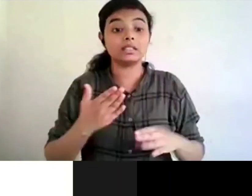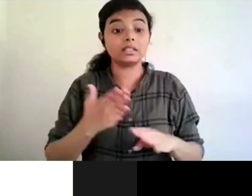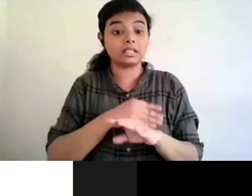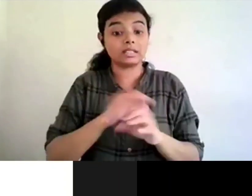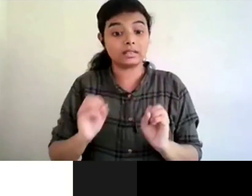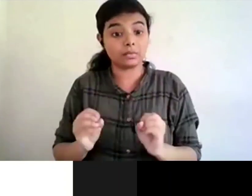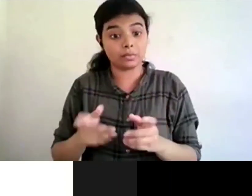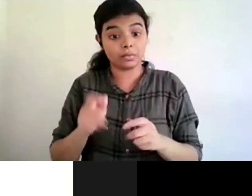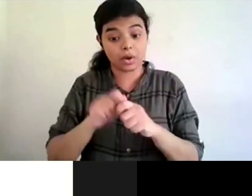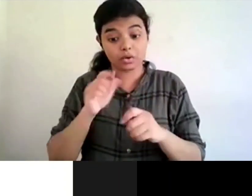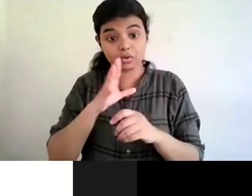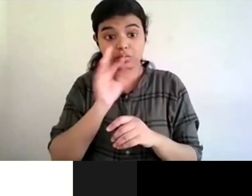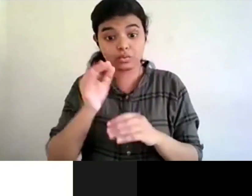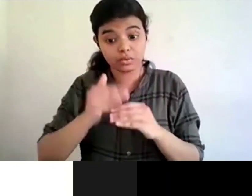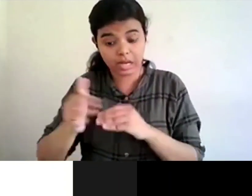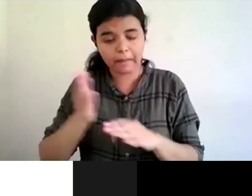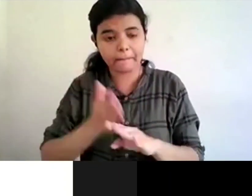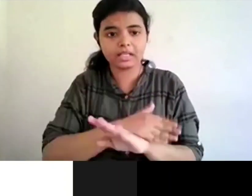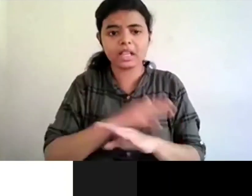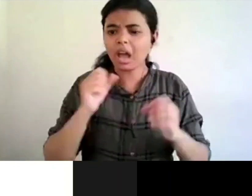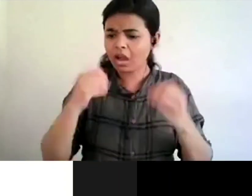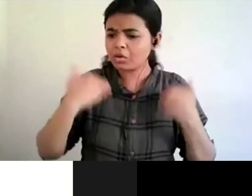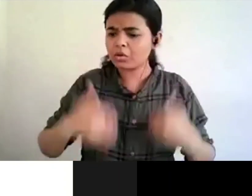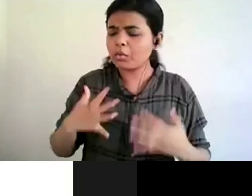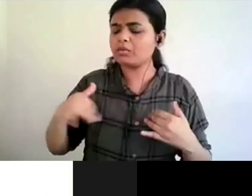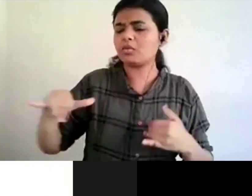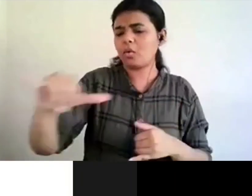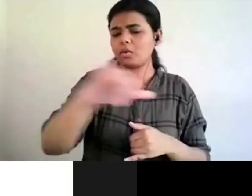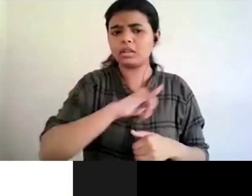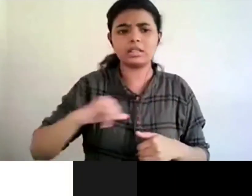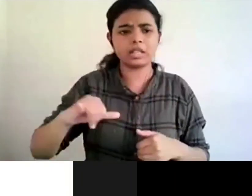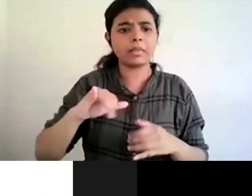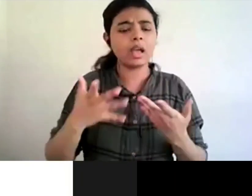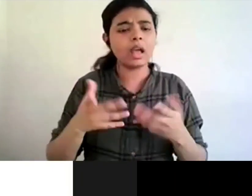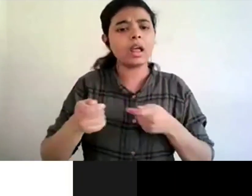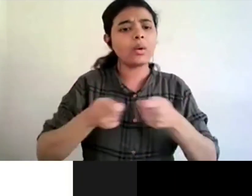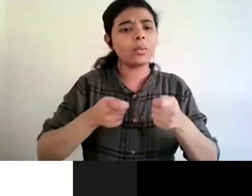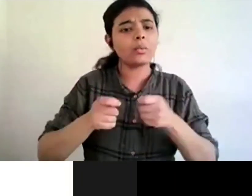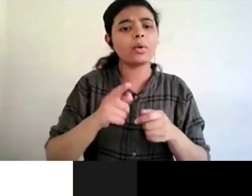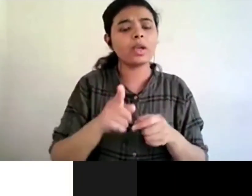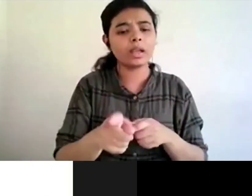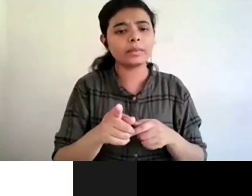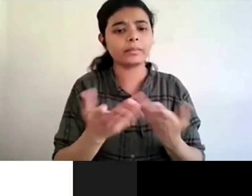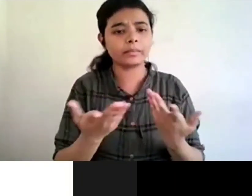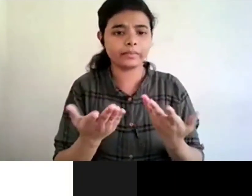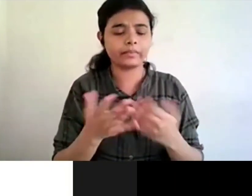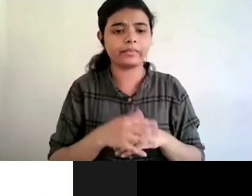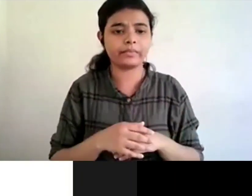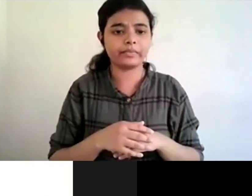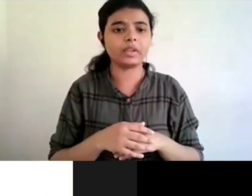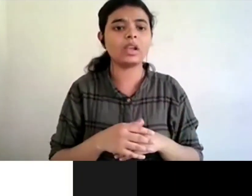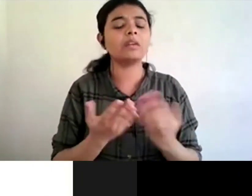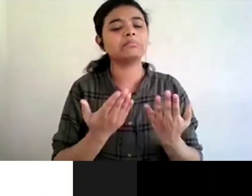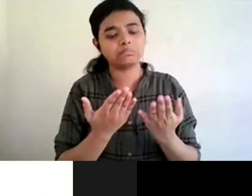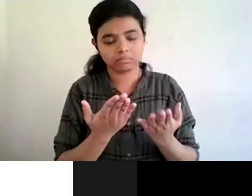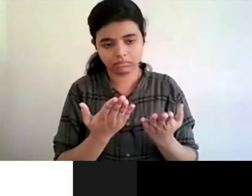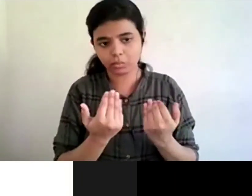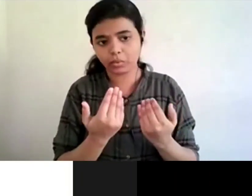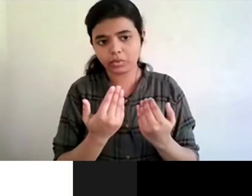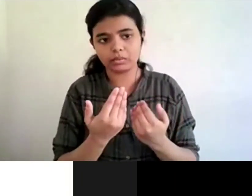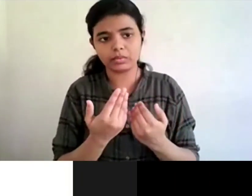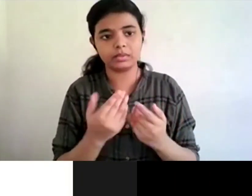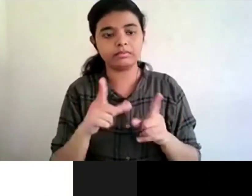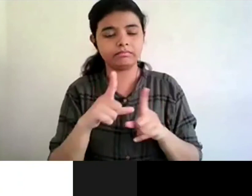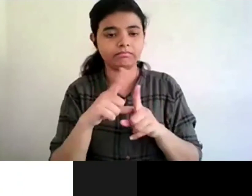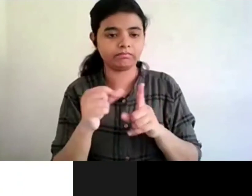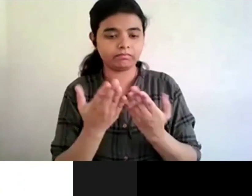bit of uh you know some some a different way of handling and which is fairly possible to be done within an